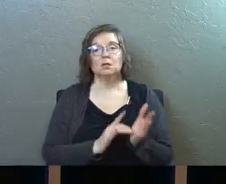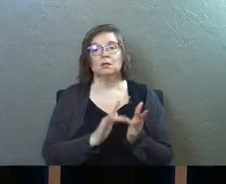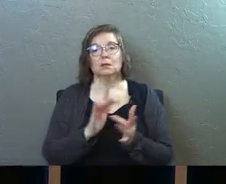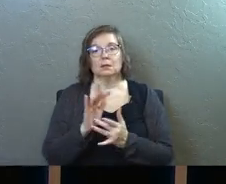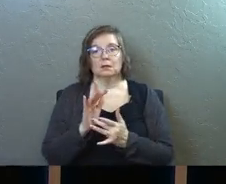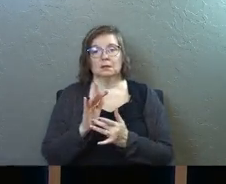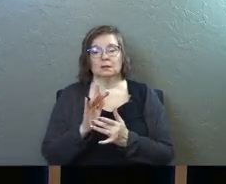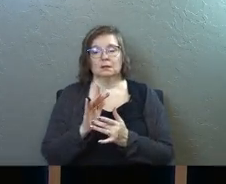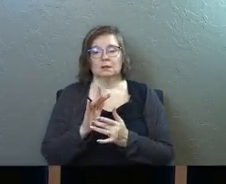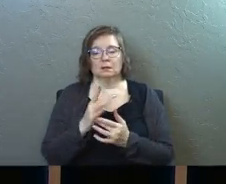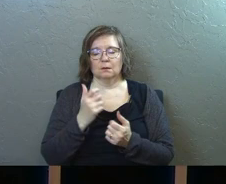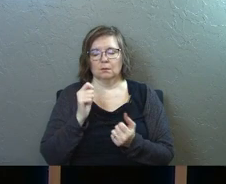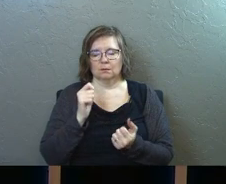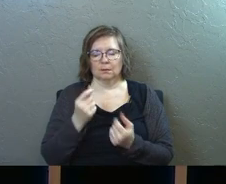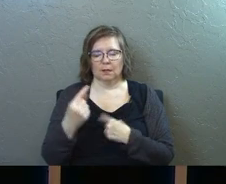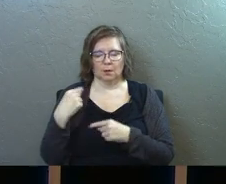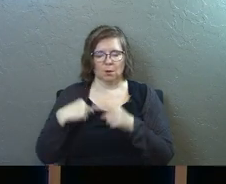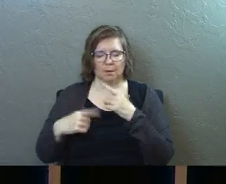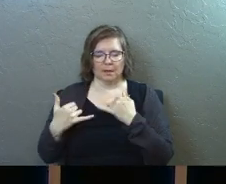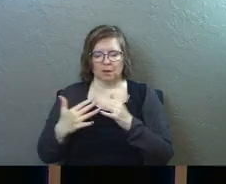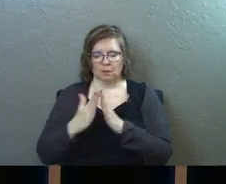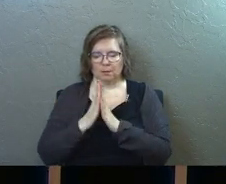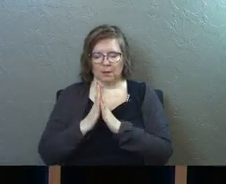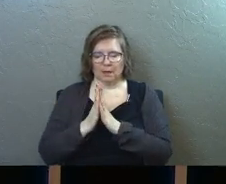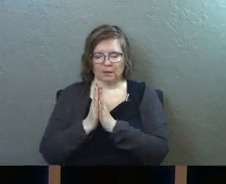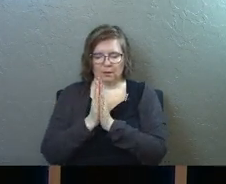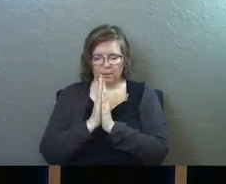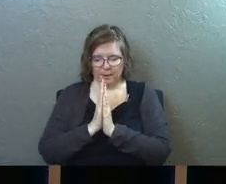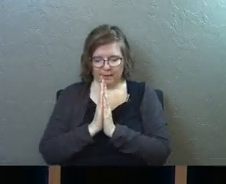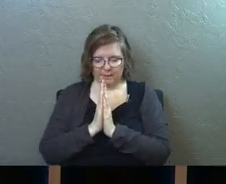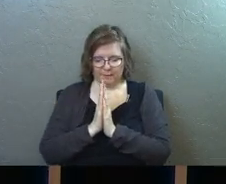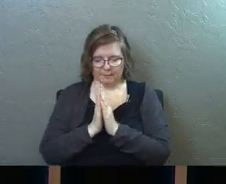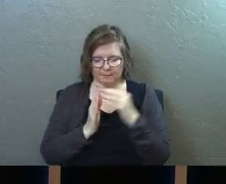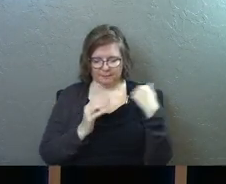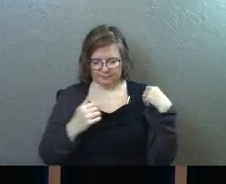Jesus Jesus we go back right now to that prayer that you prayed